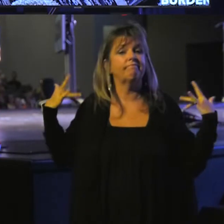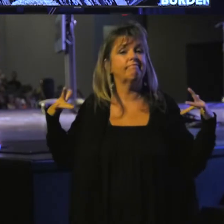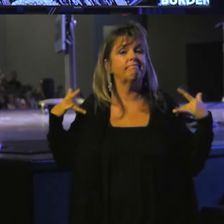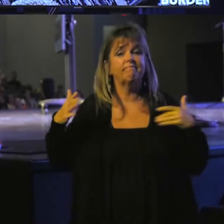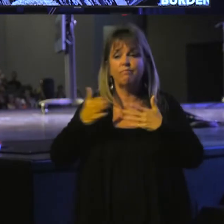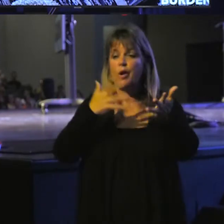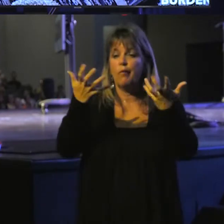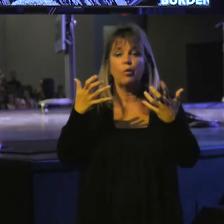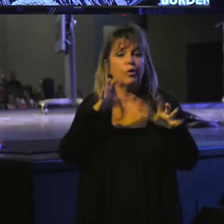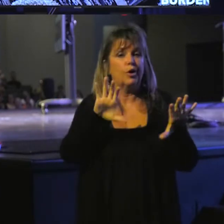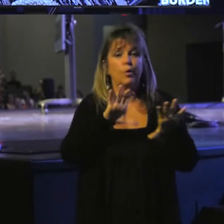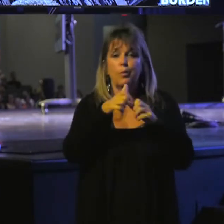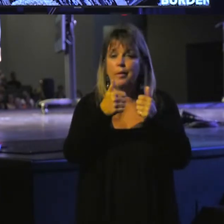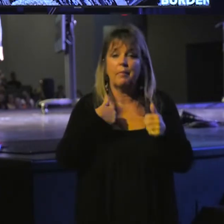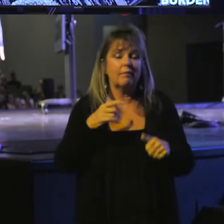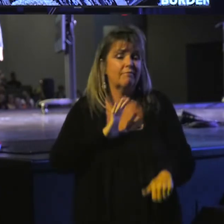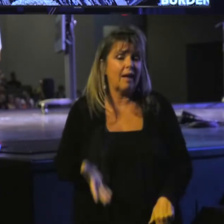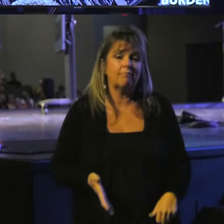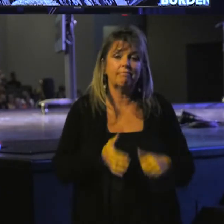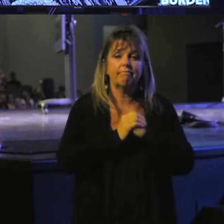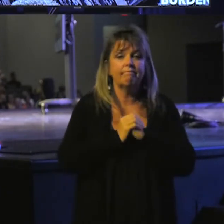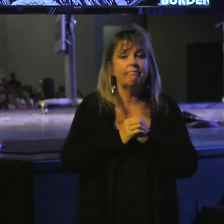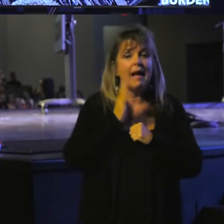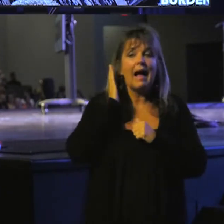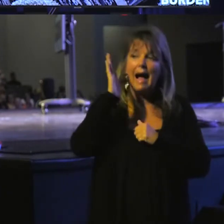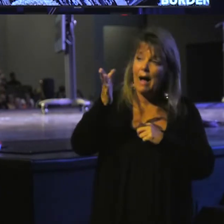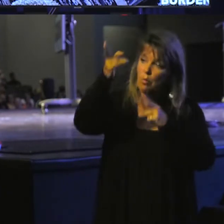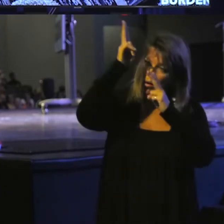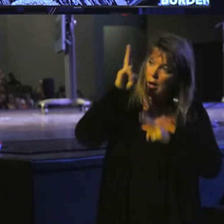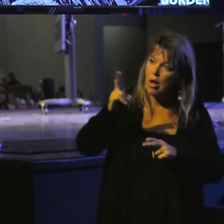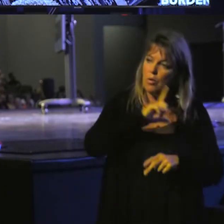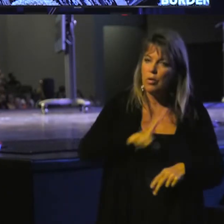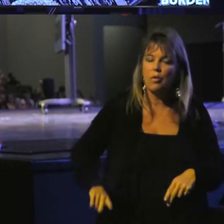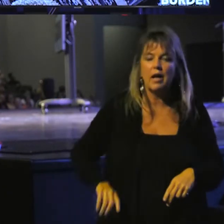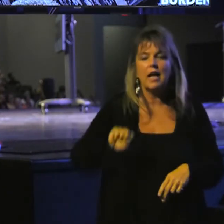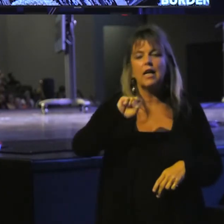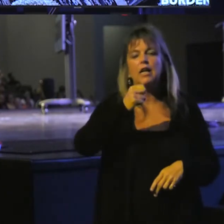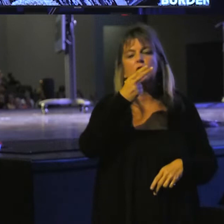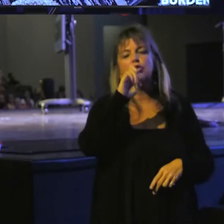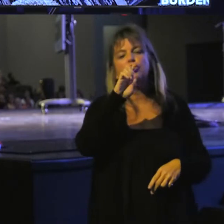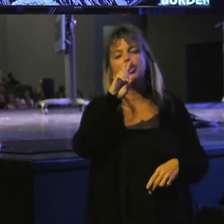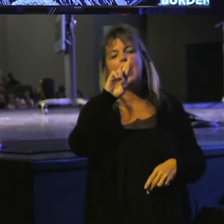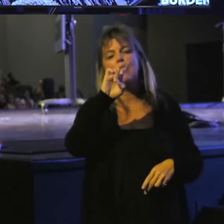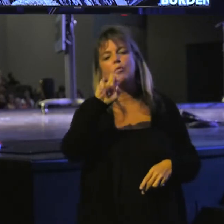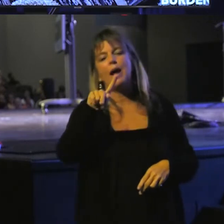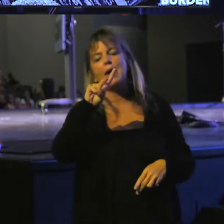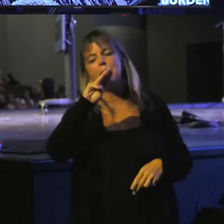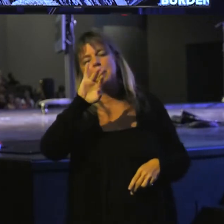with me what you want. I am going to honor the Lord. I thought about old Shadrach, Meshach, and Abednego.